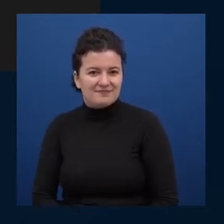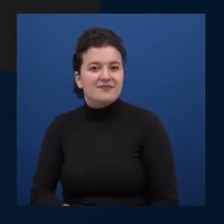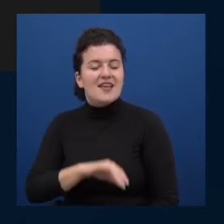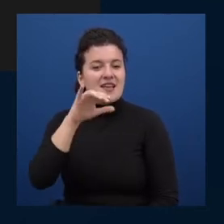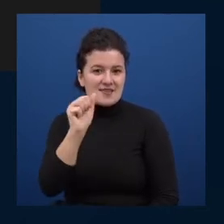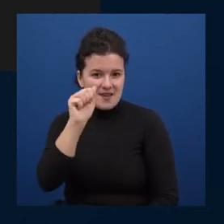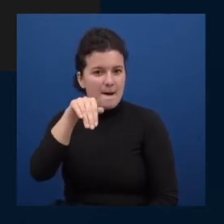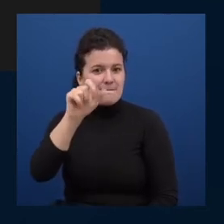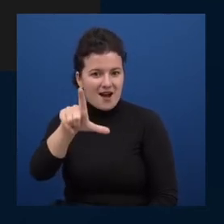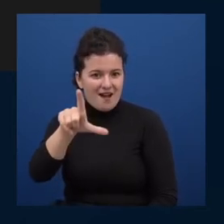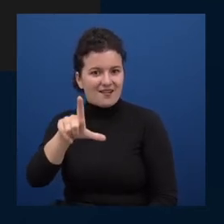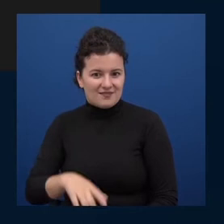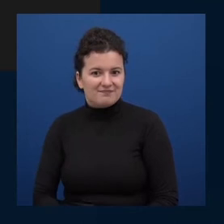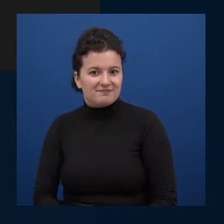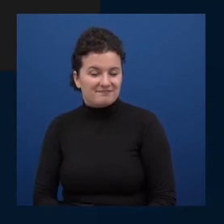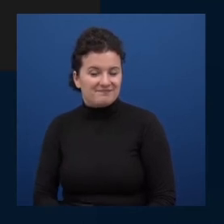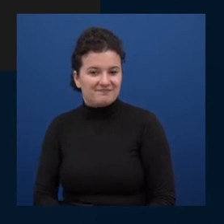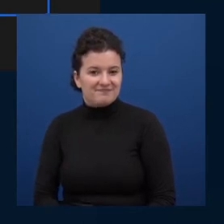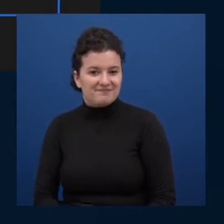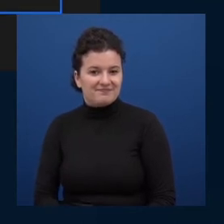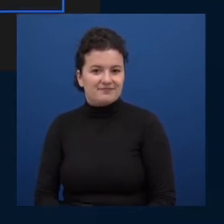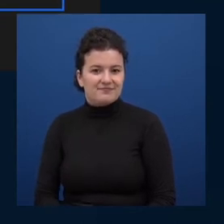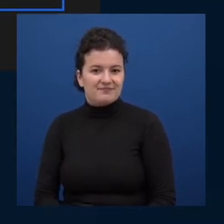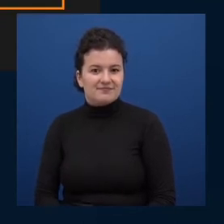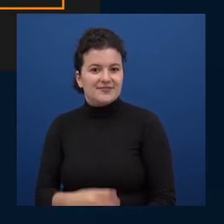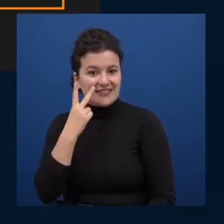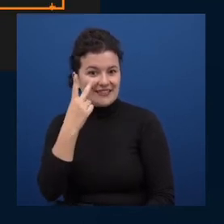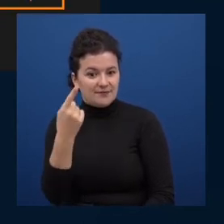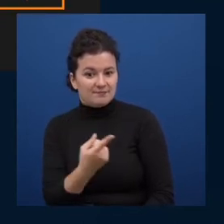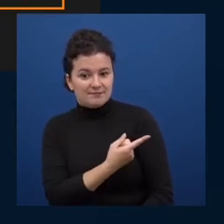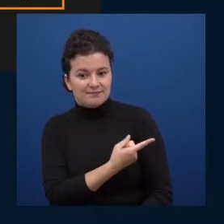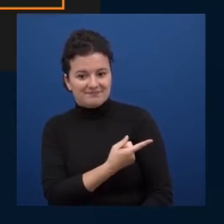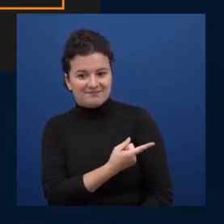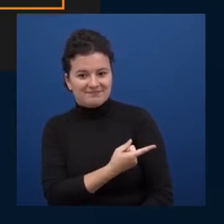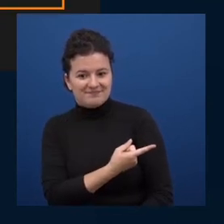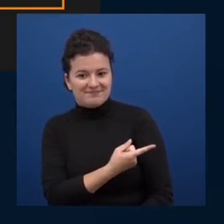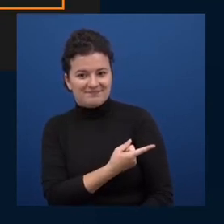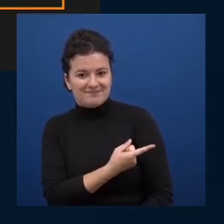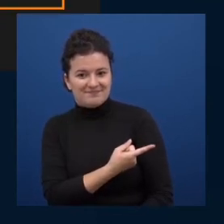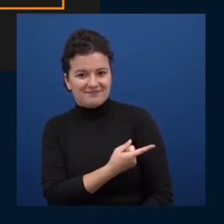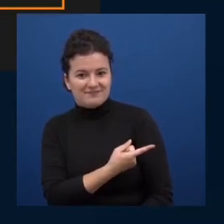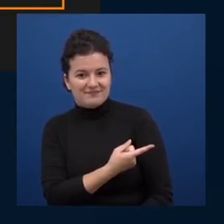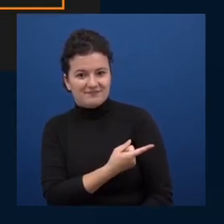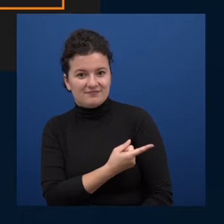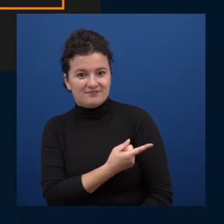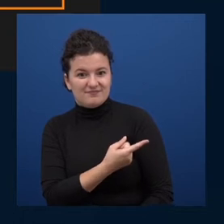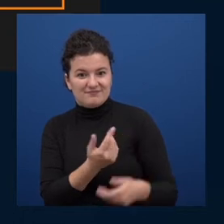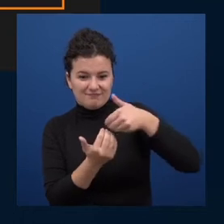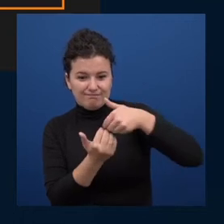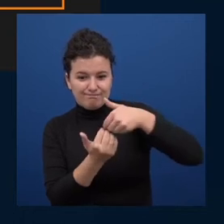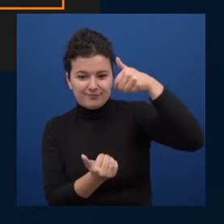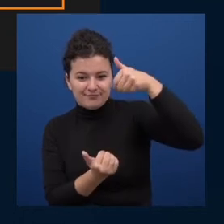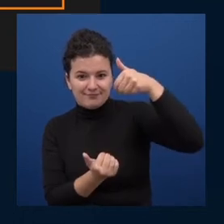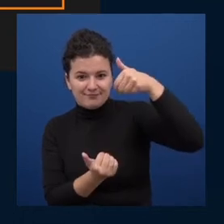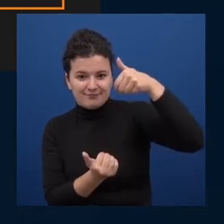ain't markup language is what they tell me and look at this divider here in fact this is a